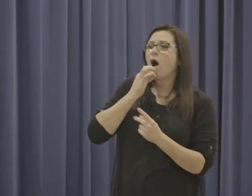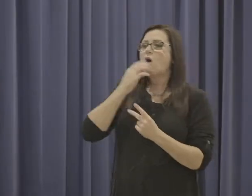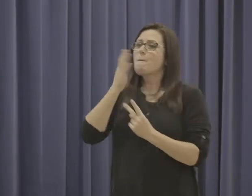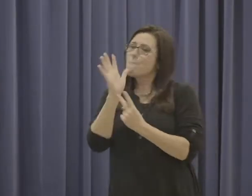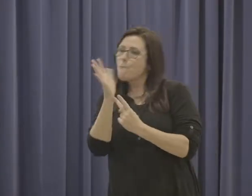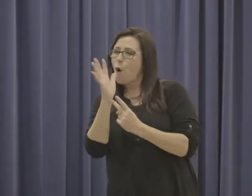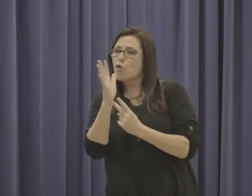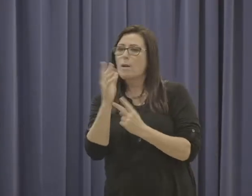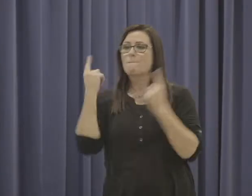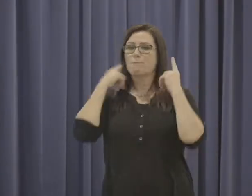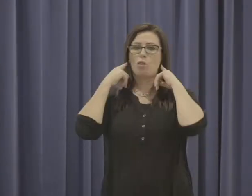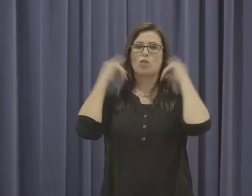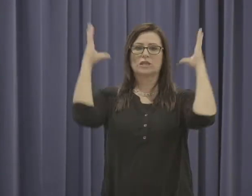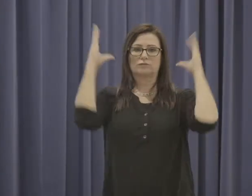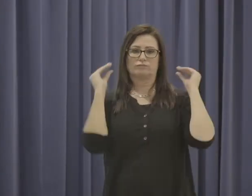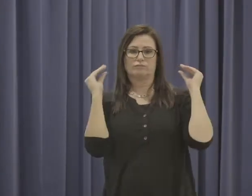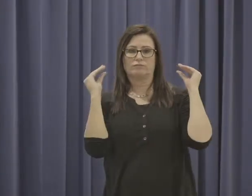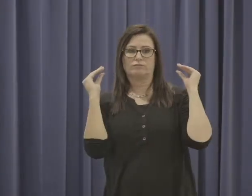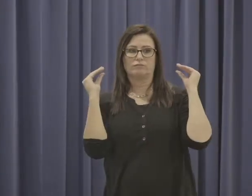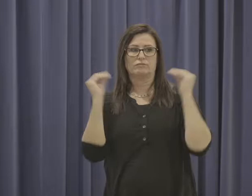mild to moderate hearing loss in both ears.